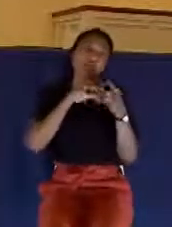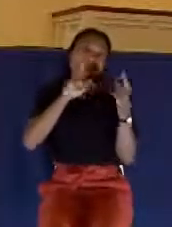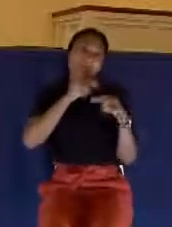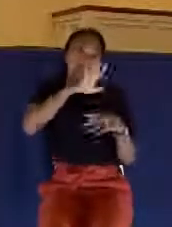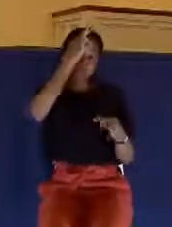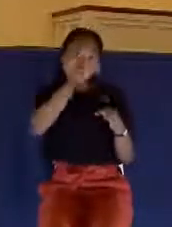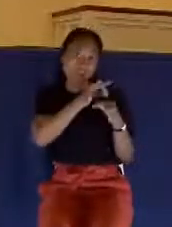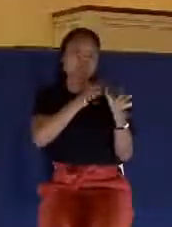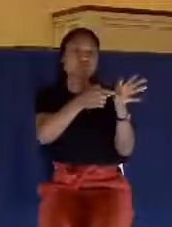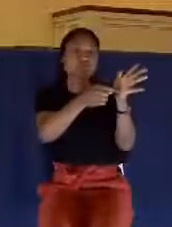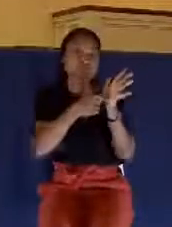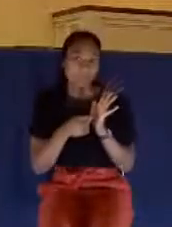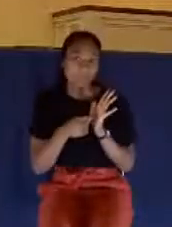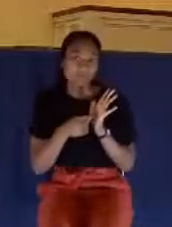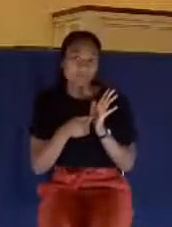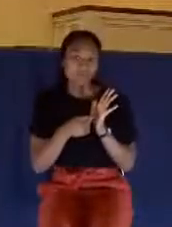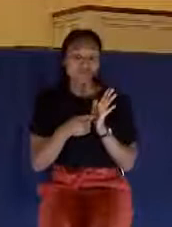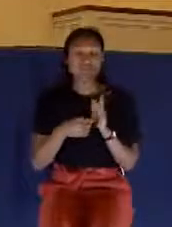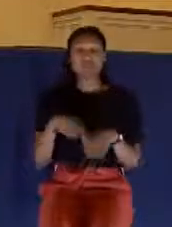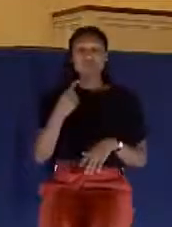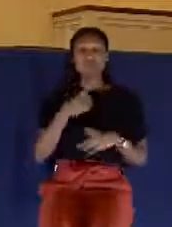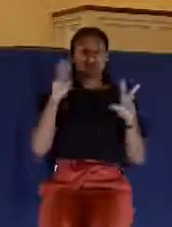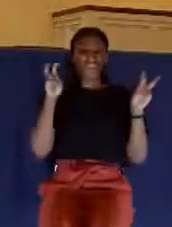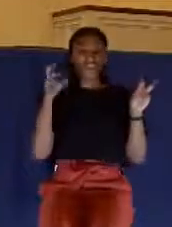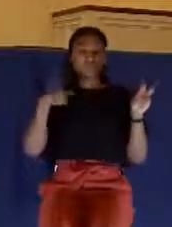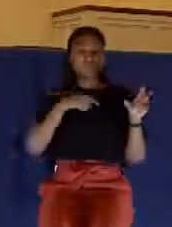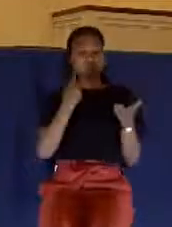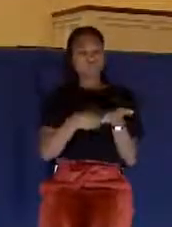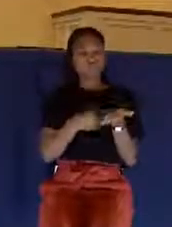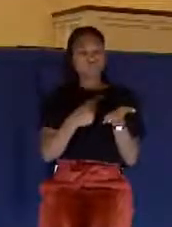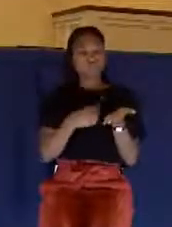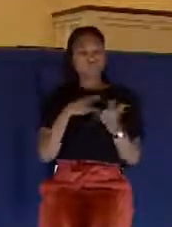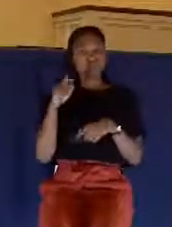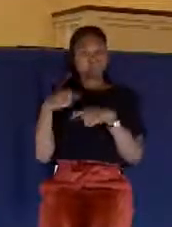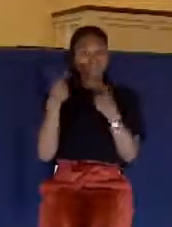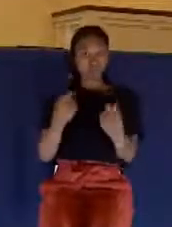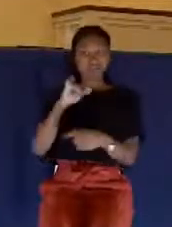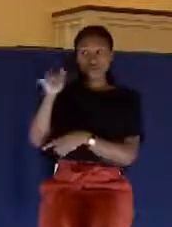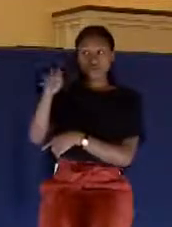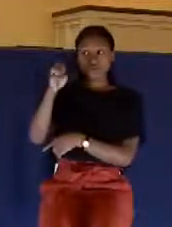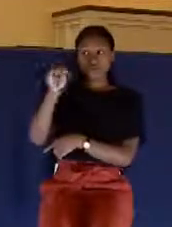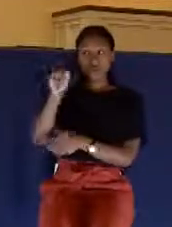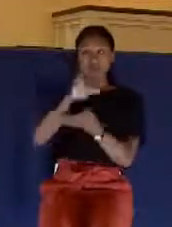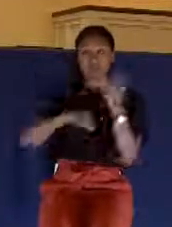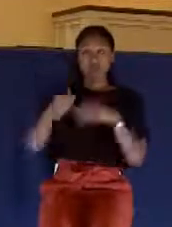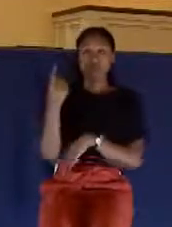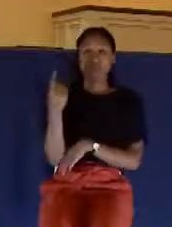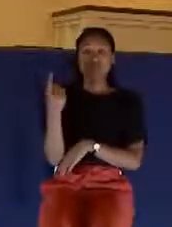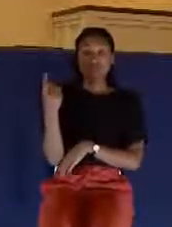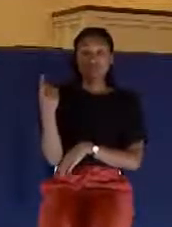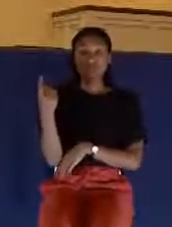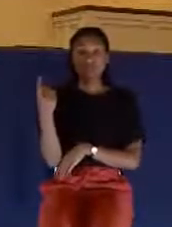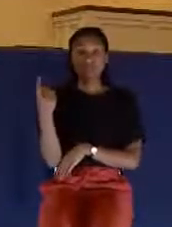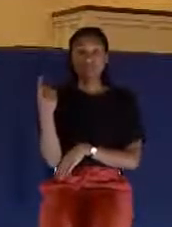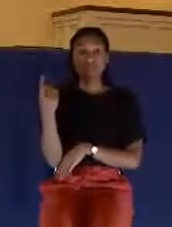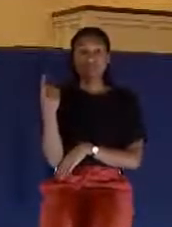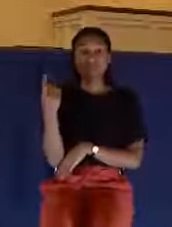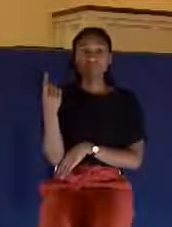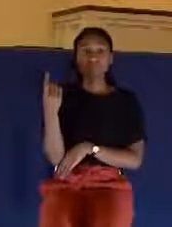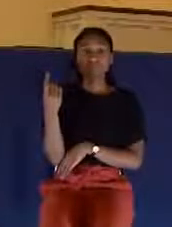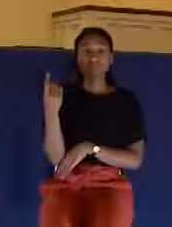And one of the issues that we've been dealing with so far at the first of James, first of chapter 1 here of James, is